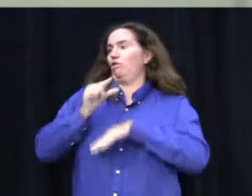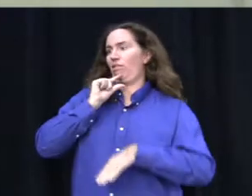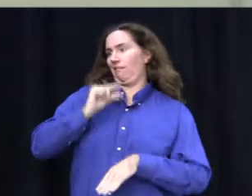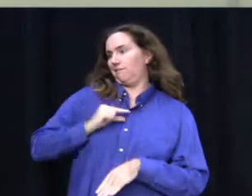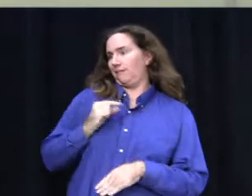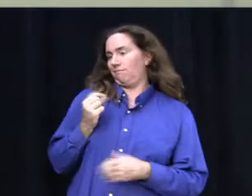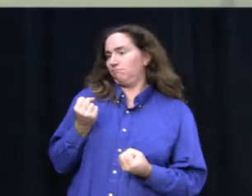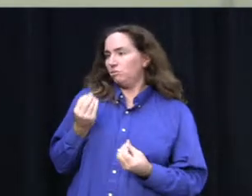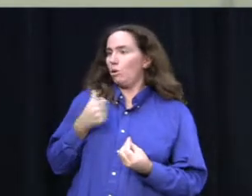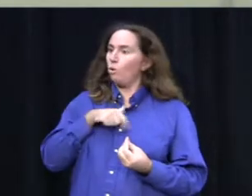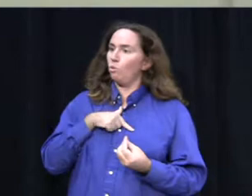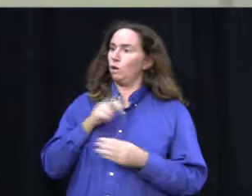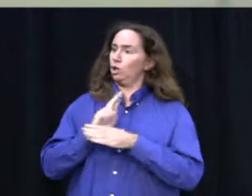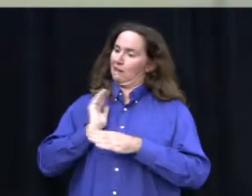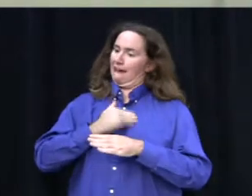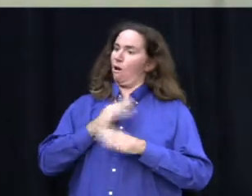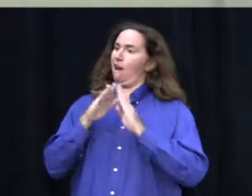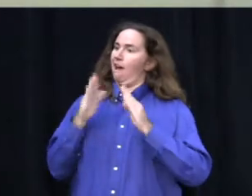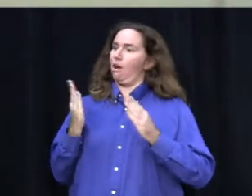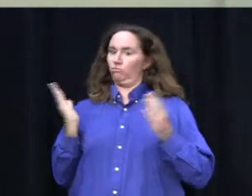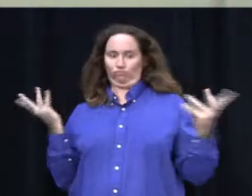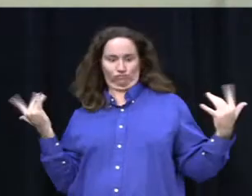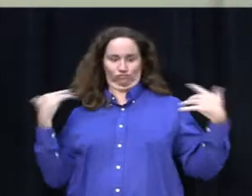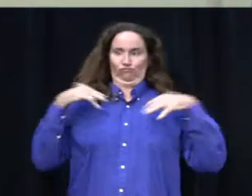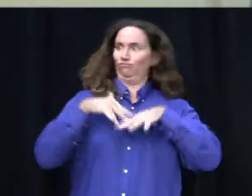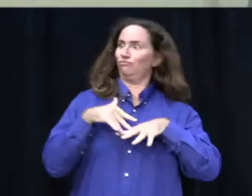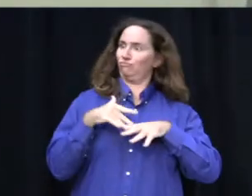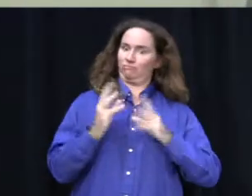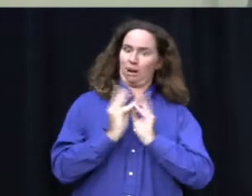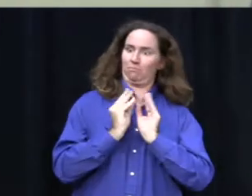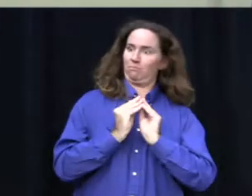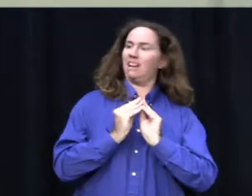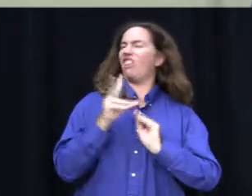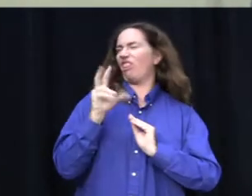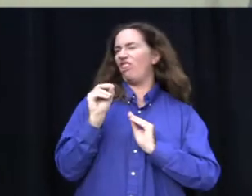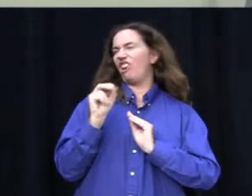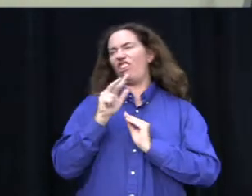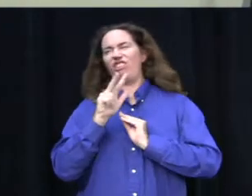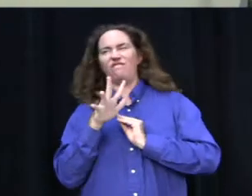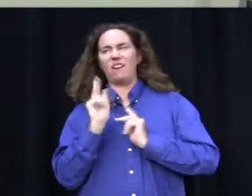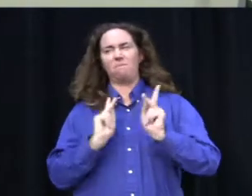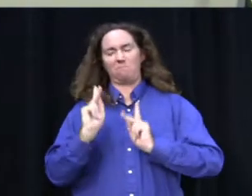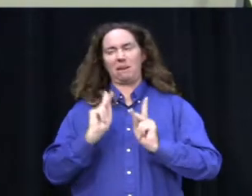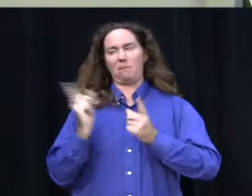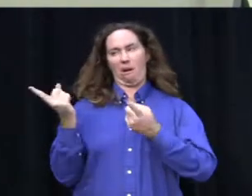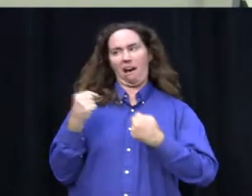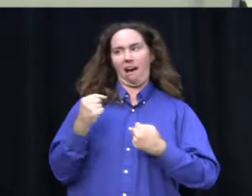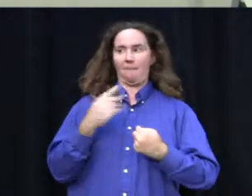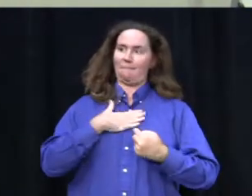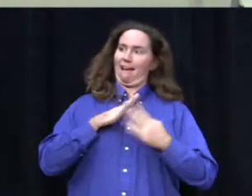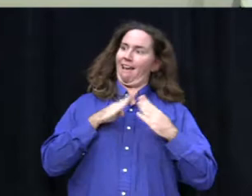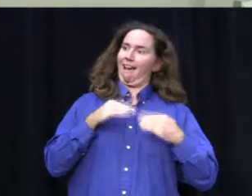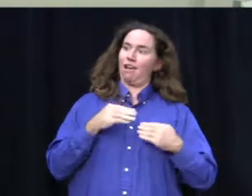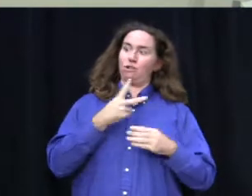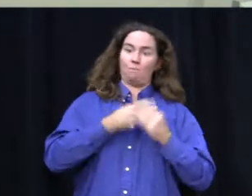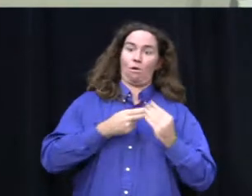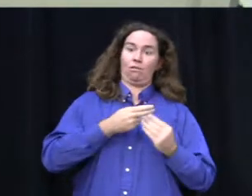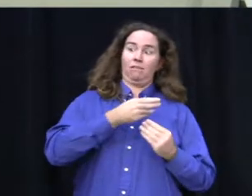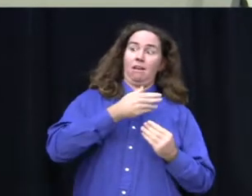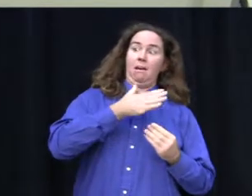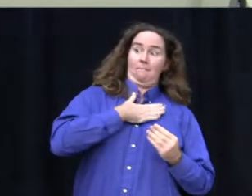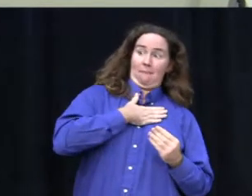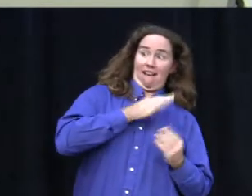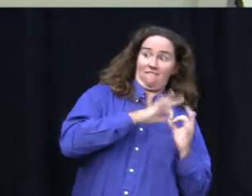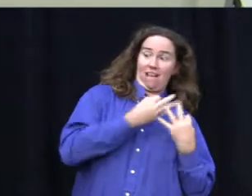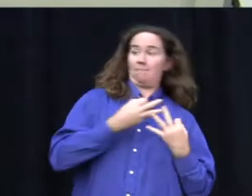so we use our house as kind of the hub where everyone goes and we have usually about 30-35 people over from both sides of our family, my